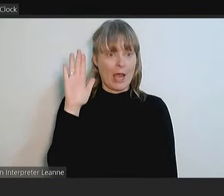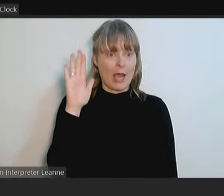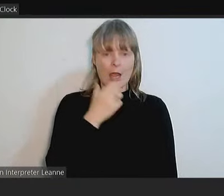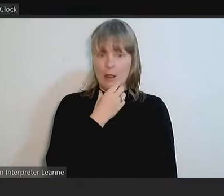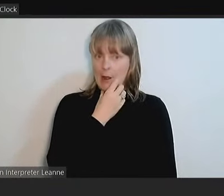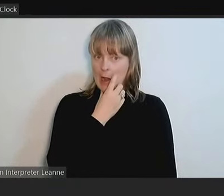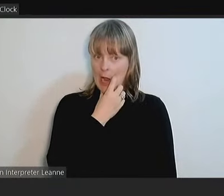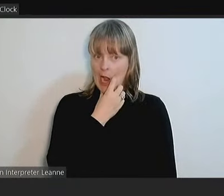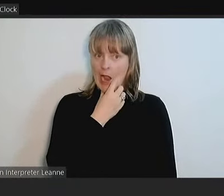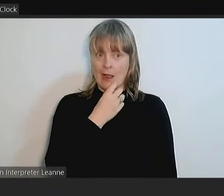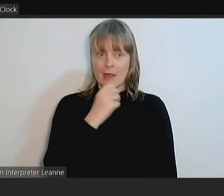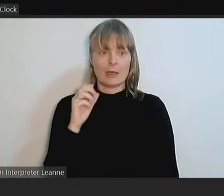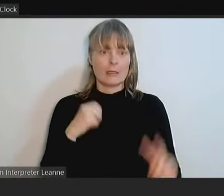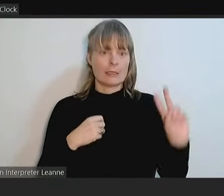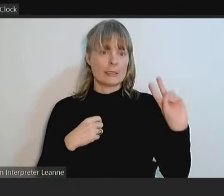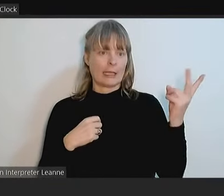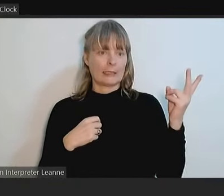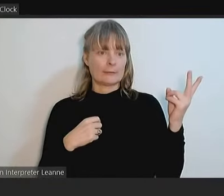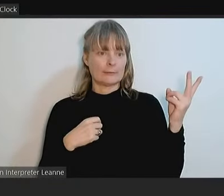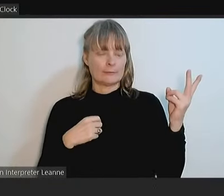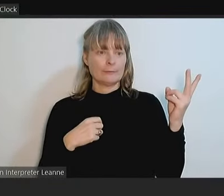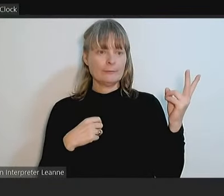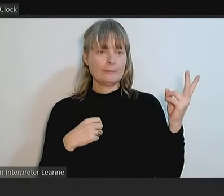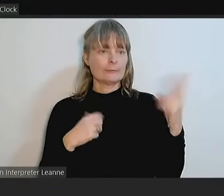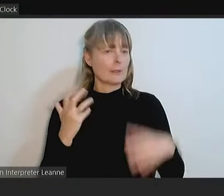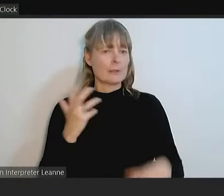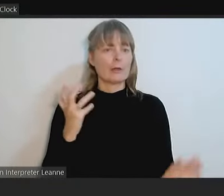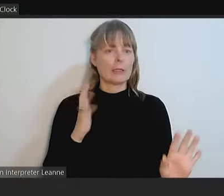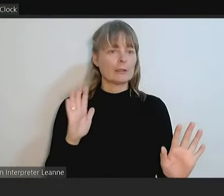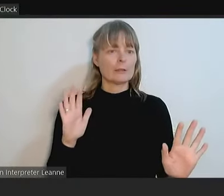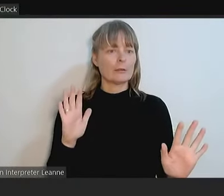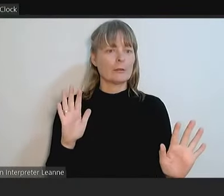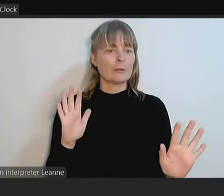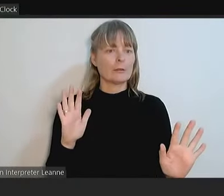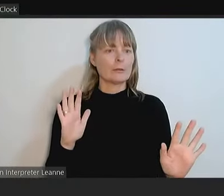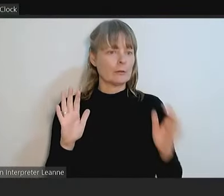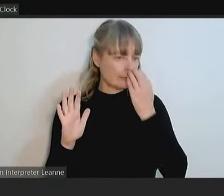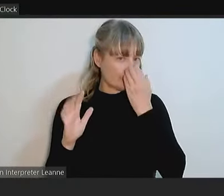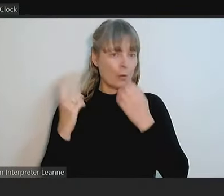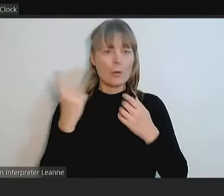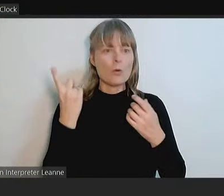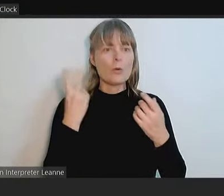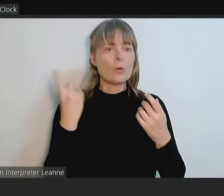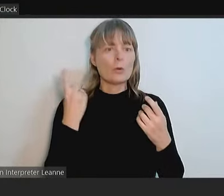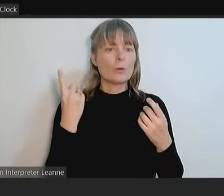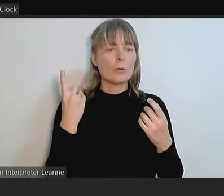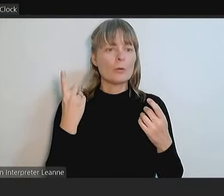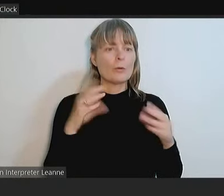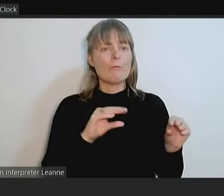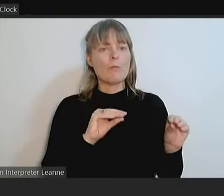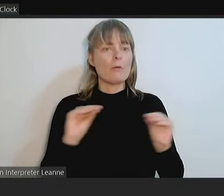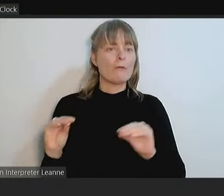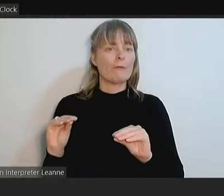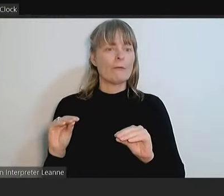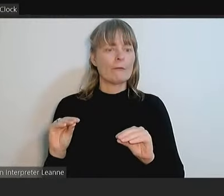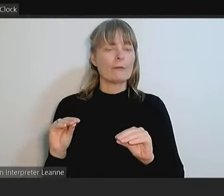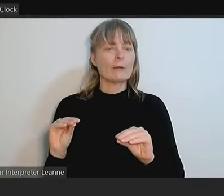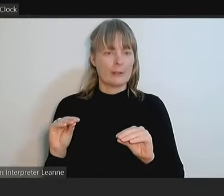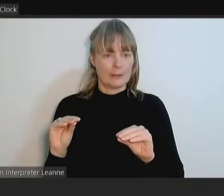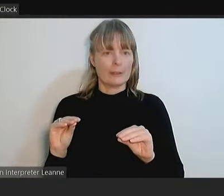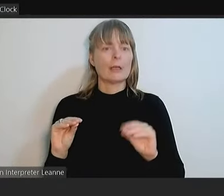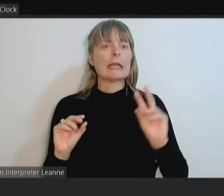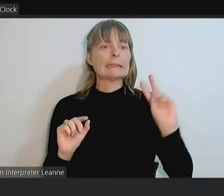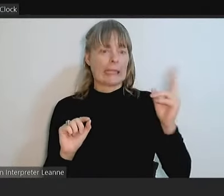A seconder then... Oh, sorry. So, who was the... You're on the move. Councillor Messina, the mover. Councillor McCarthy, the